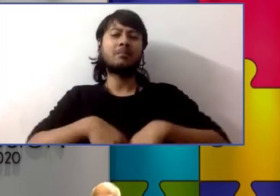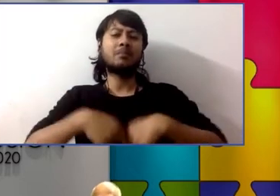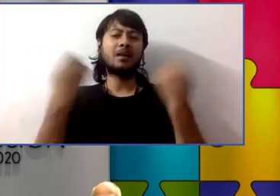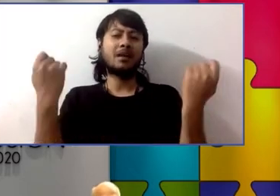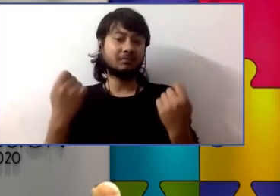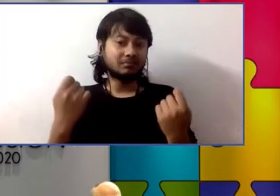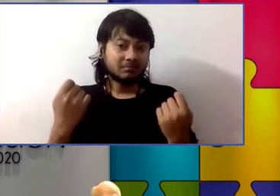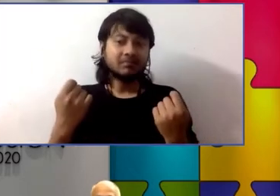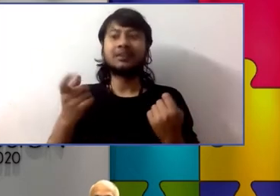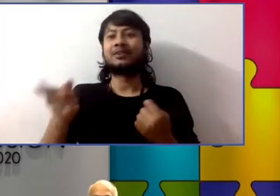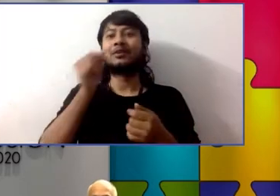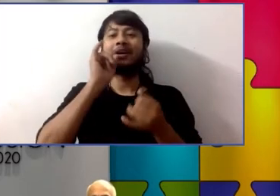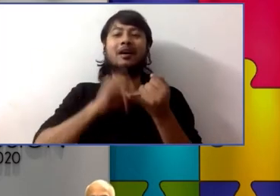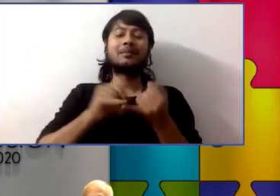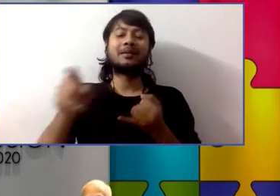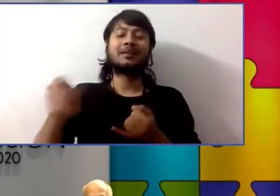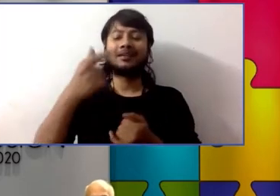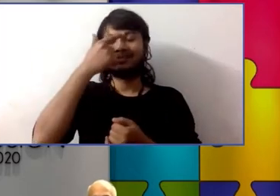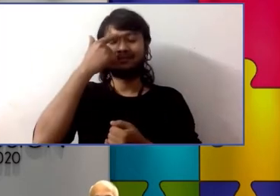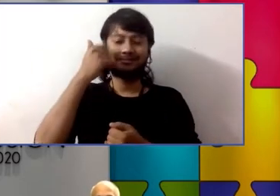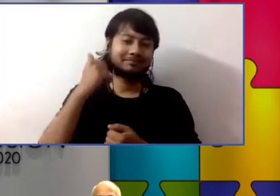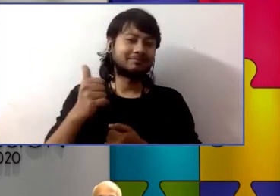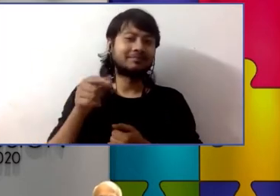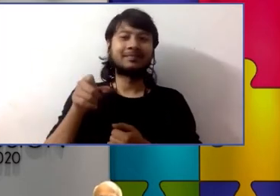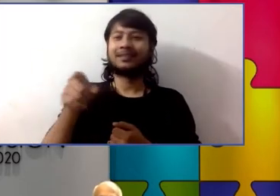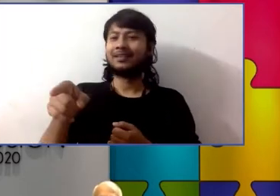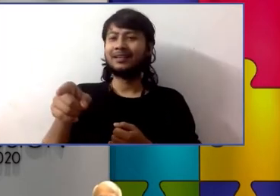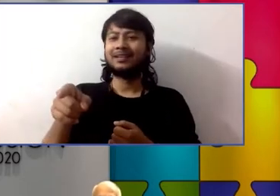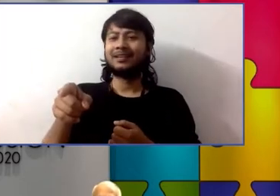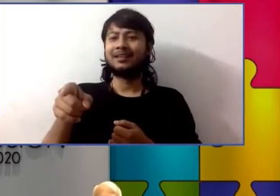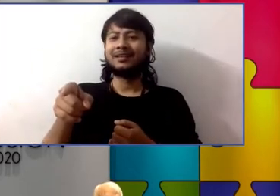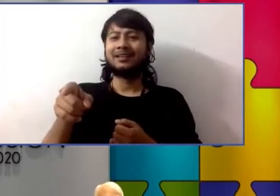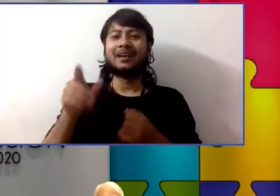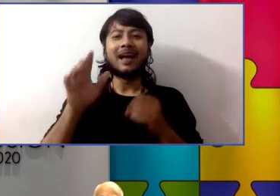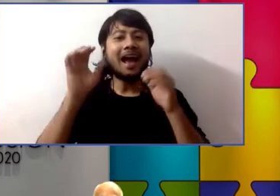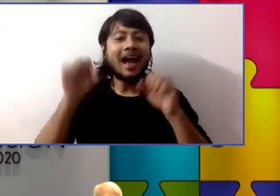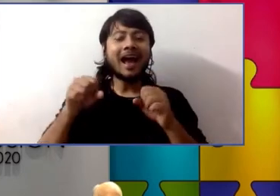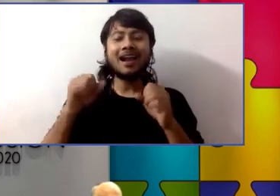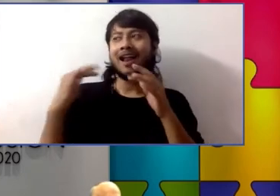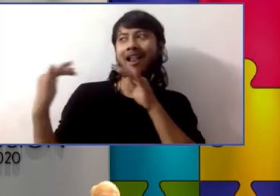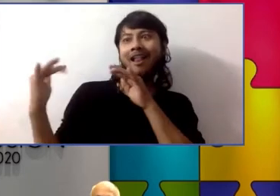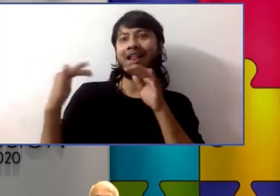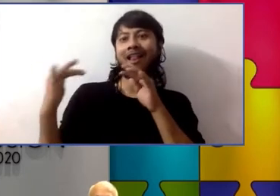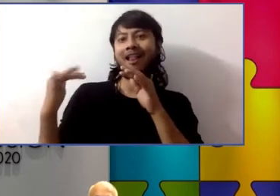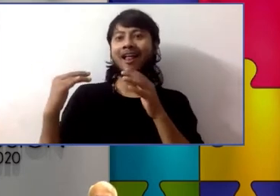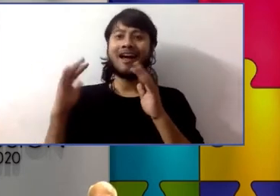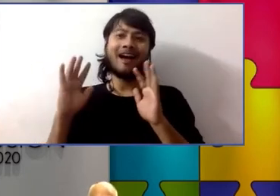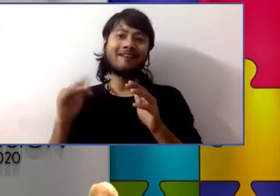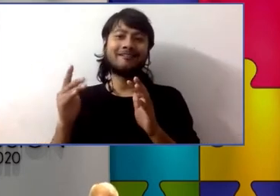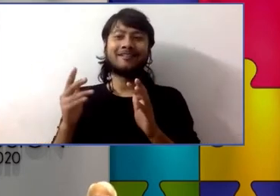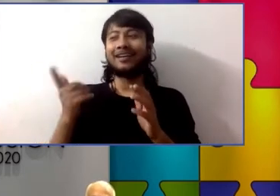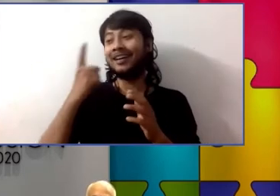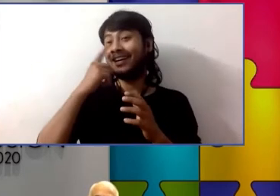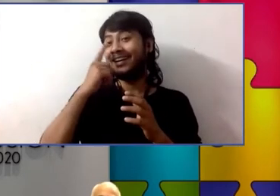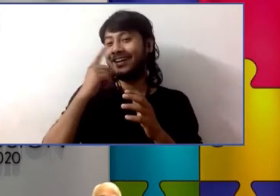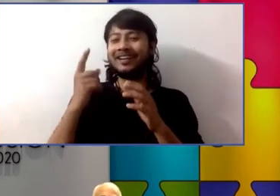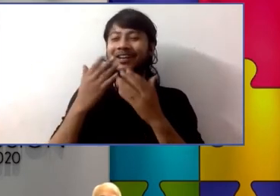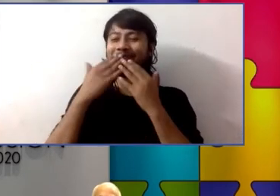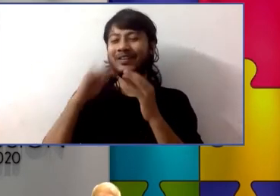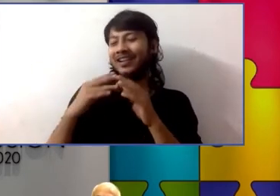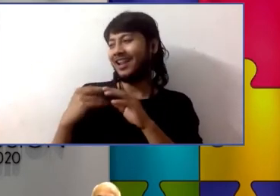belonged he was a charmer he would just lean over to the girl next to him in preschool flash those eyelashes and he definitely felt like he belonged in preschool